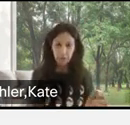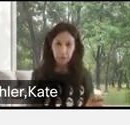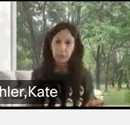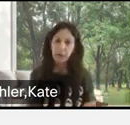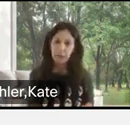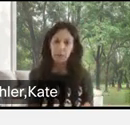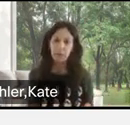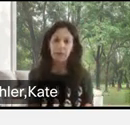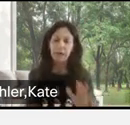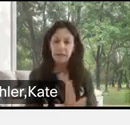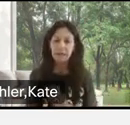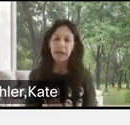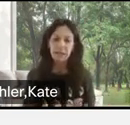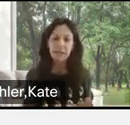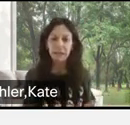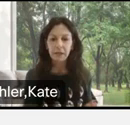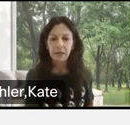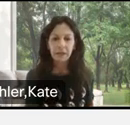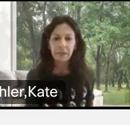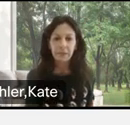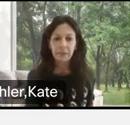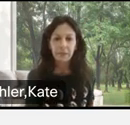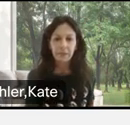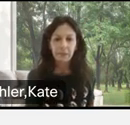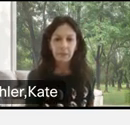can participate? That's the idea here.